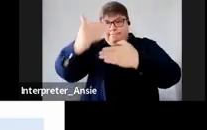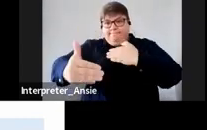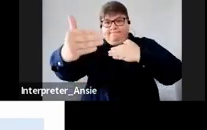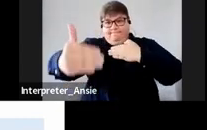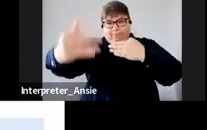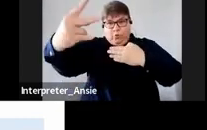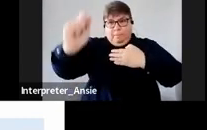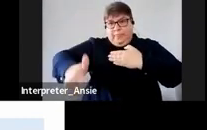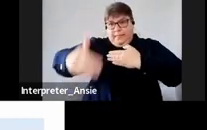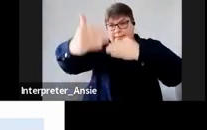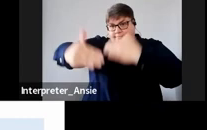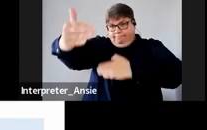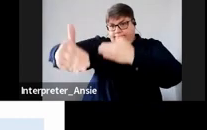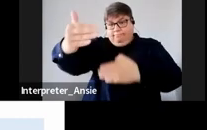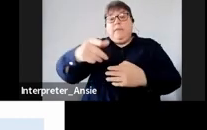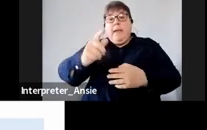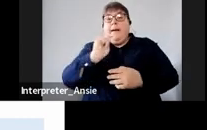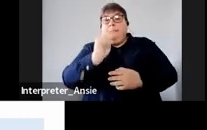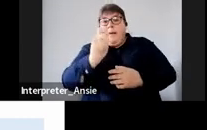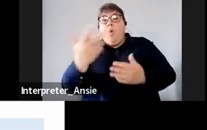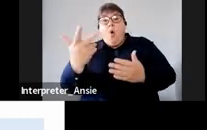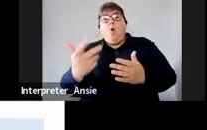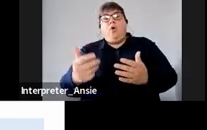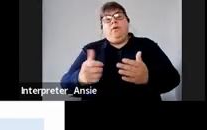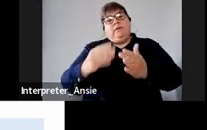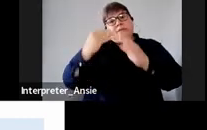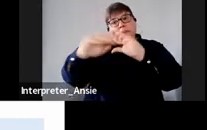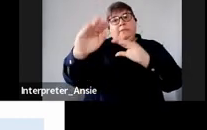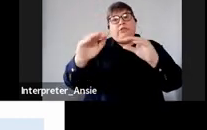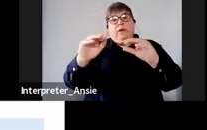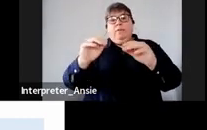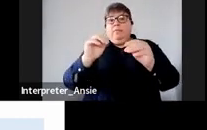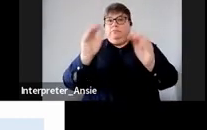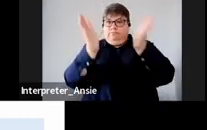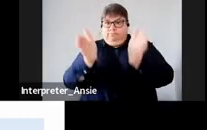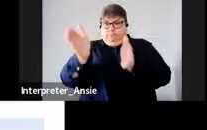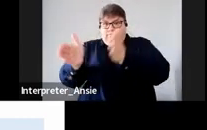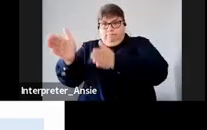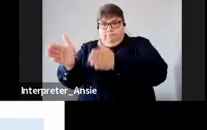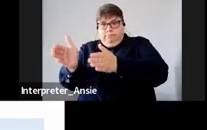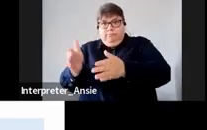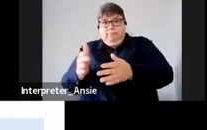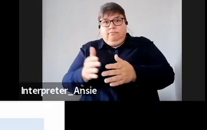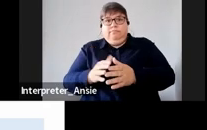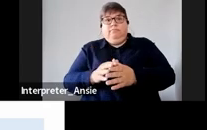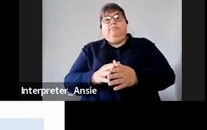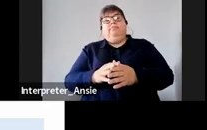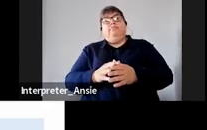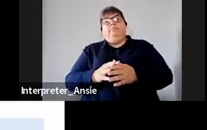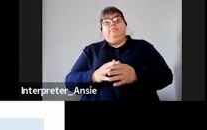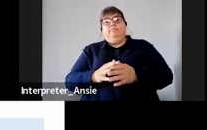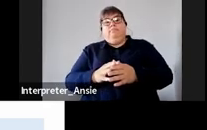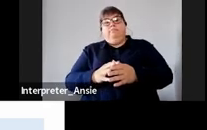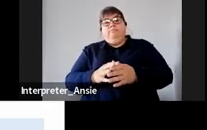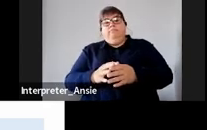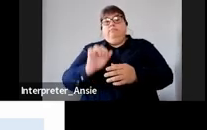payment period or submission period and then the return is VET to 1 return the period will be allocated at the